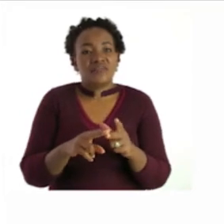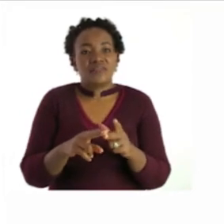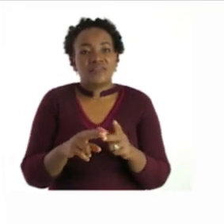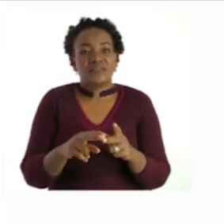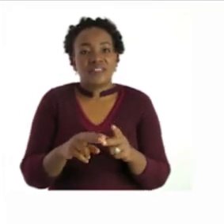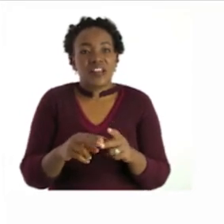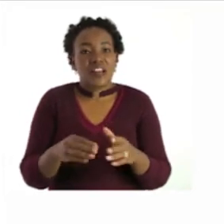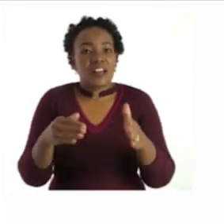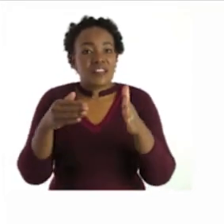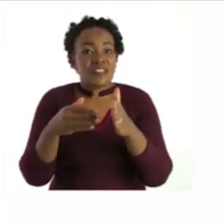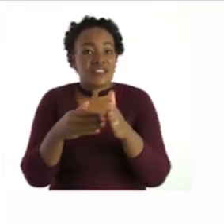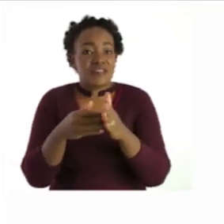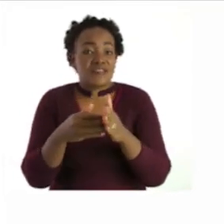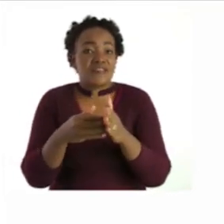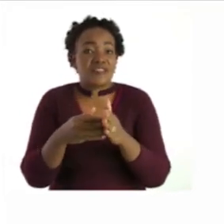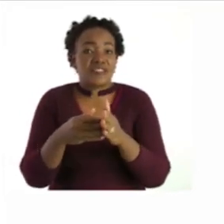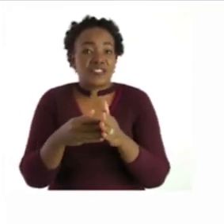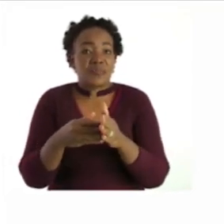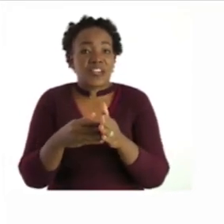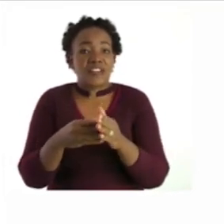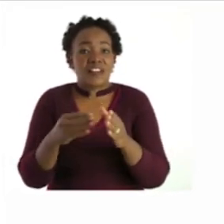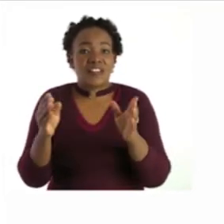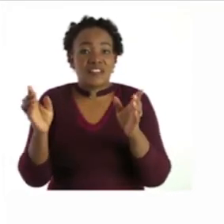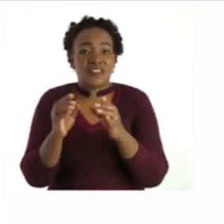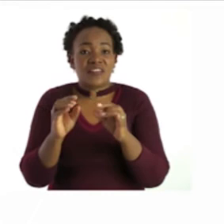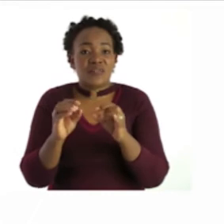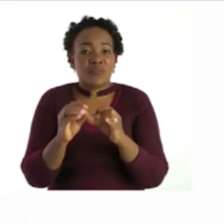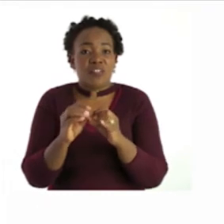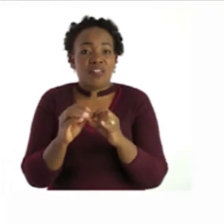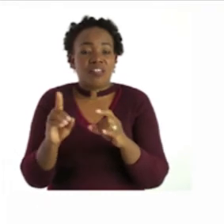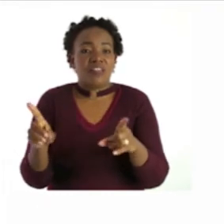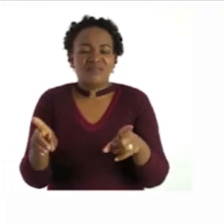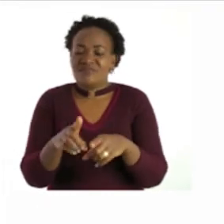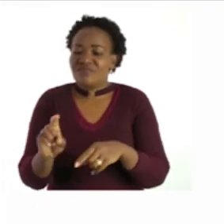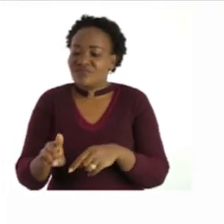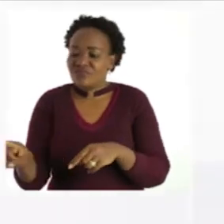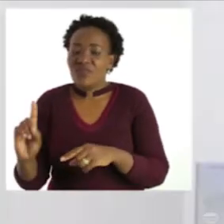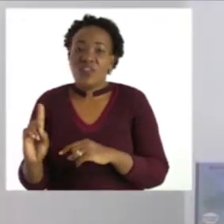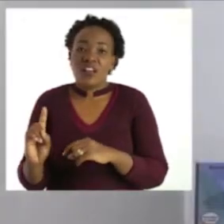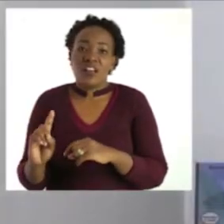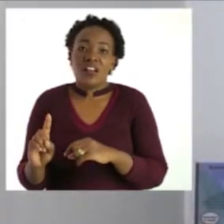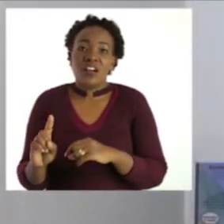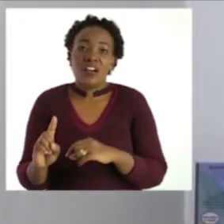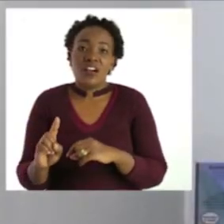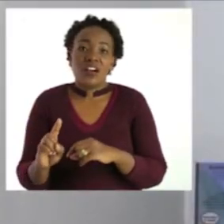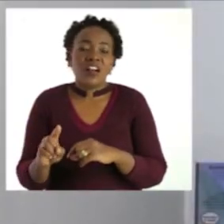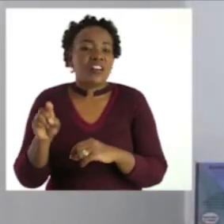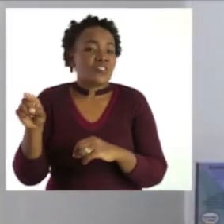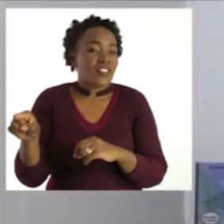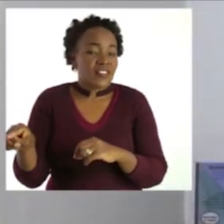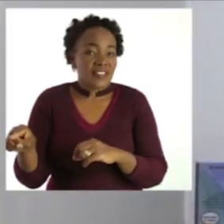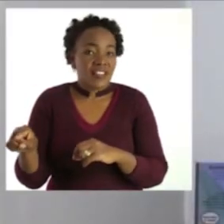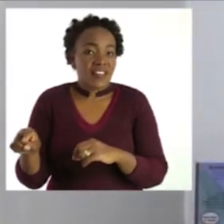the circus stopped at the small dash okay the answer here